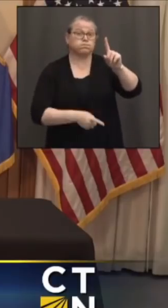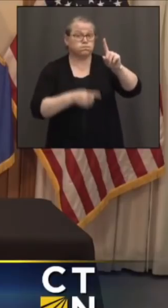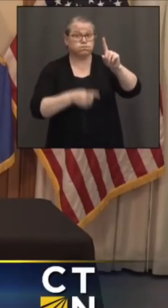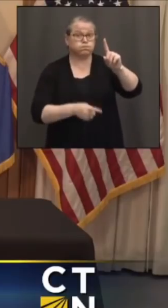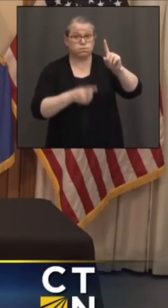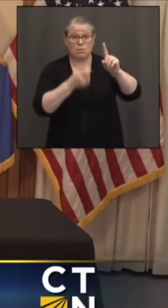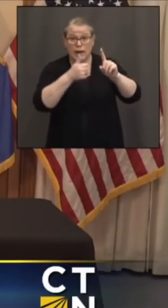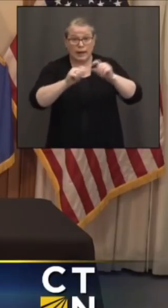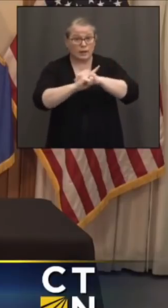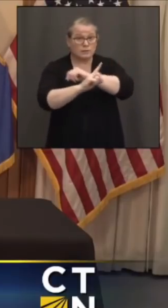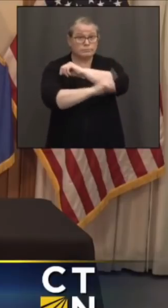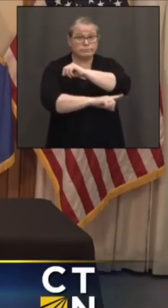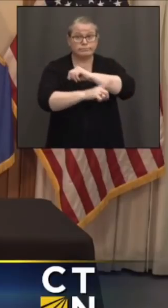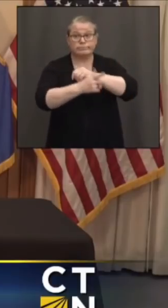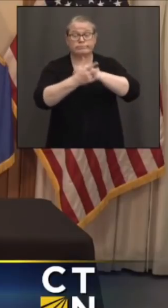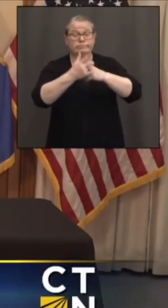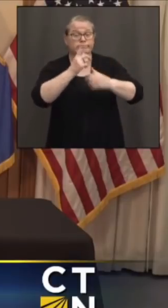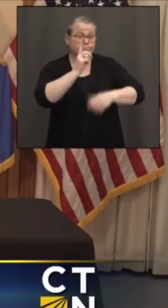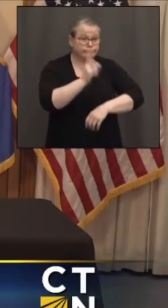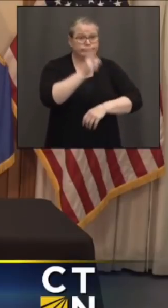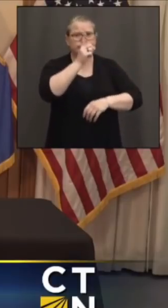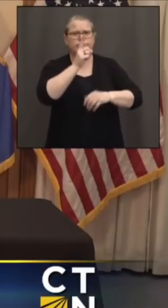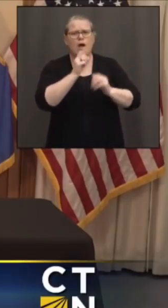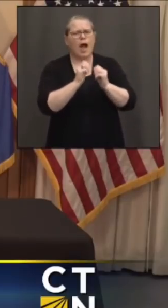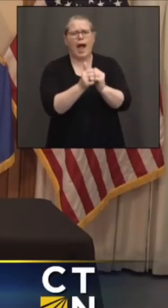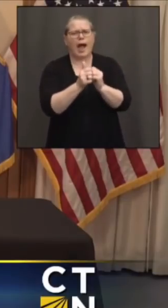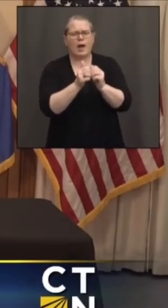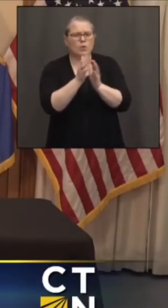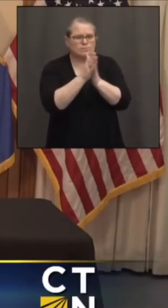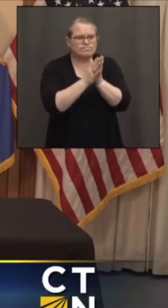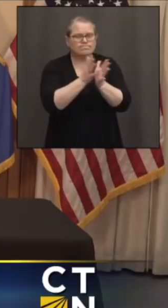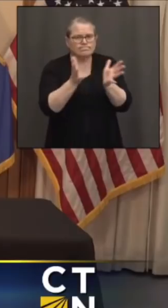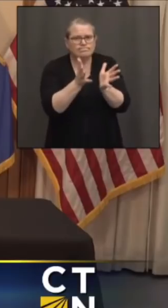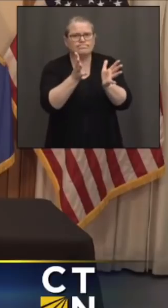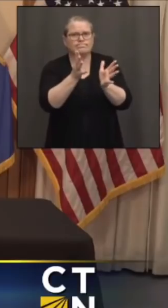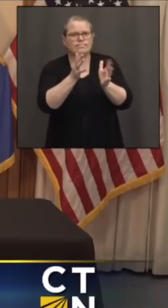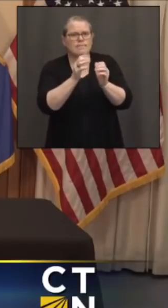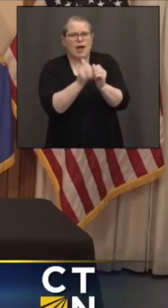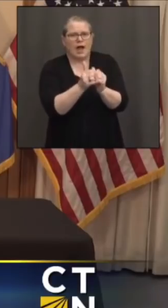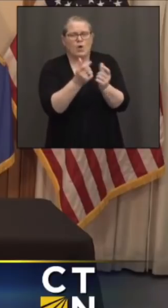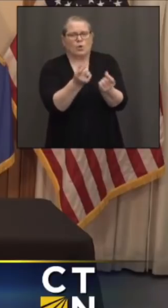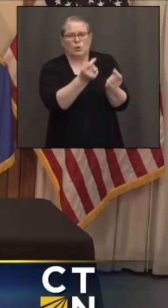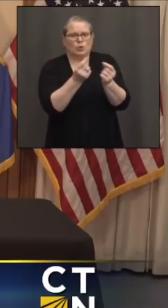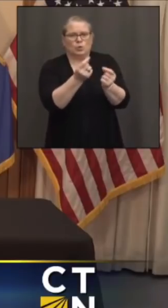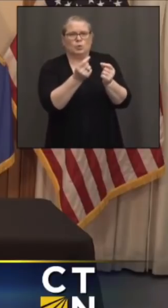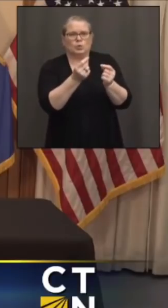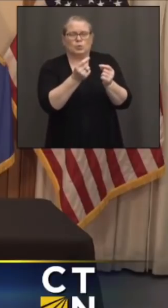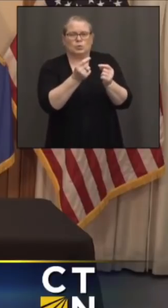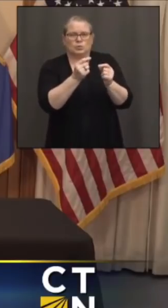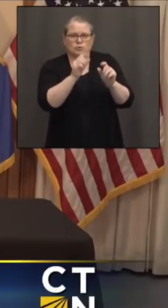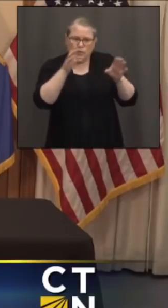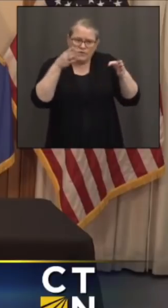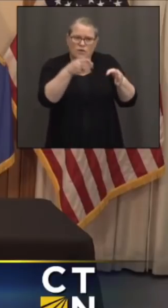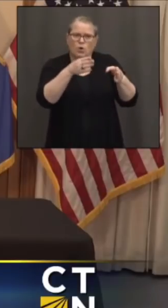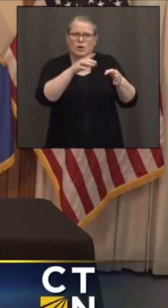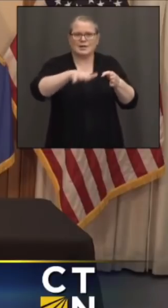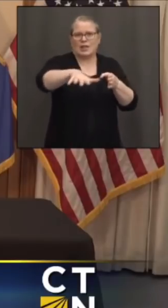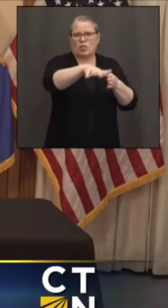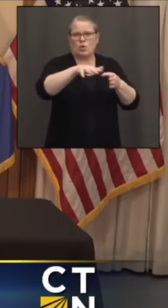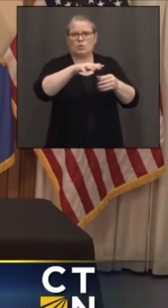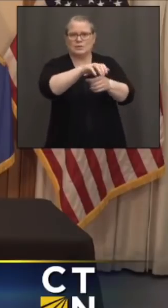can be done to further incentivize or further motivate or further require those targets to be hit?